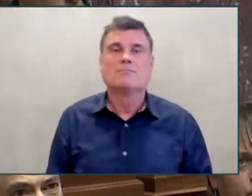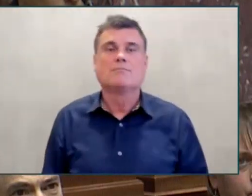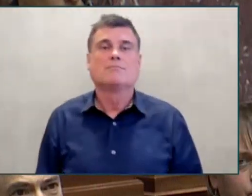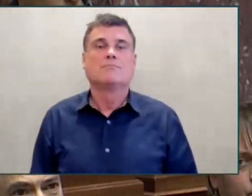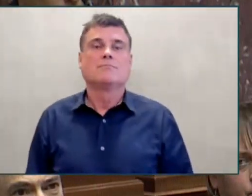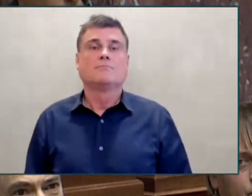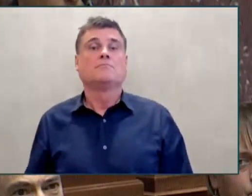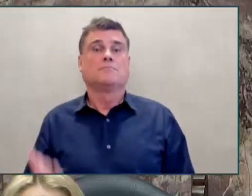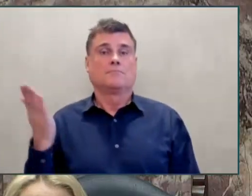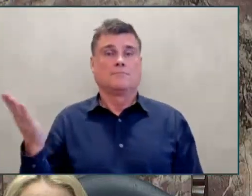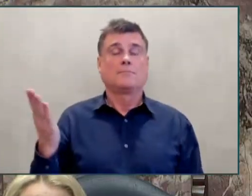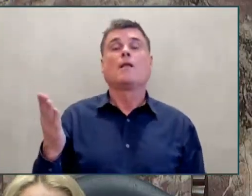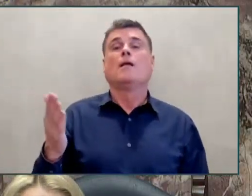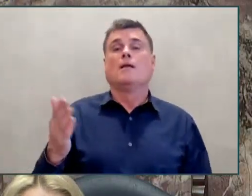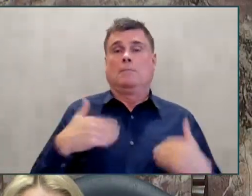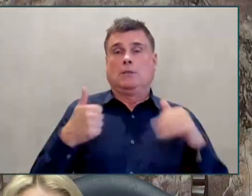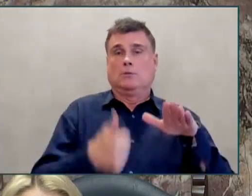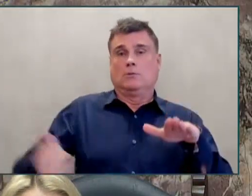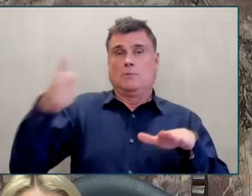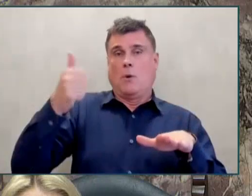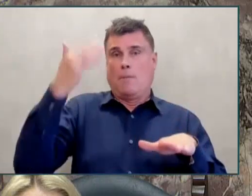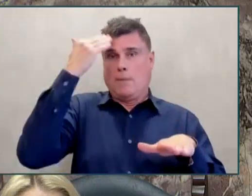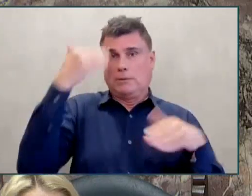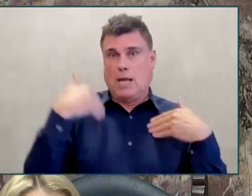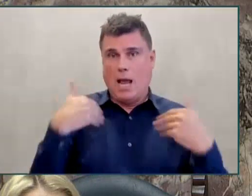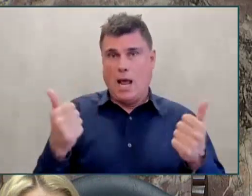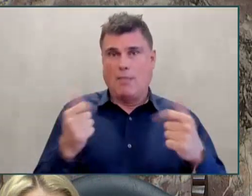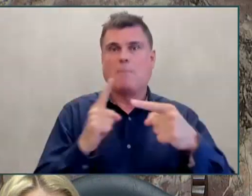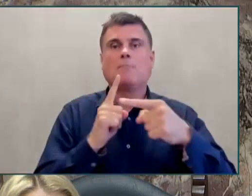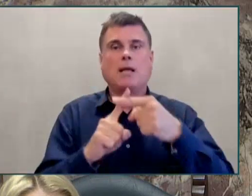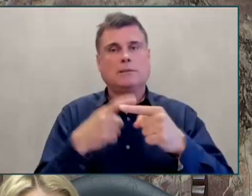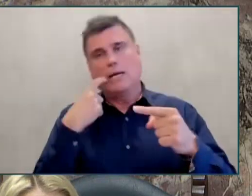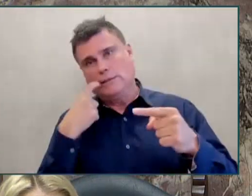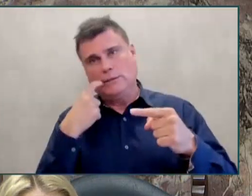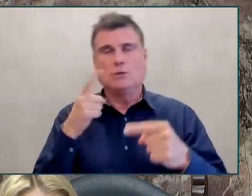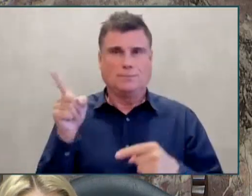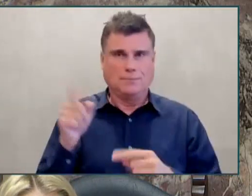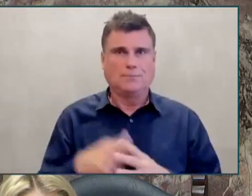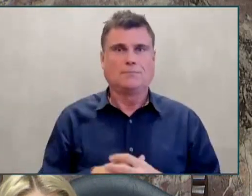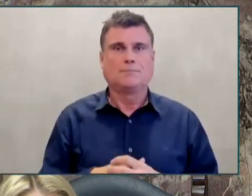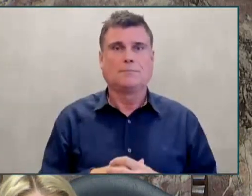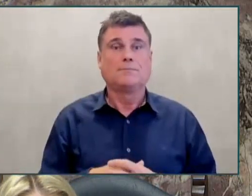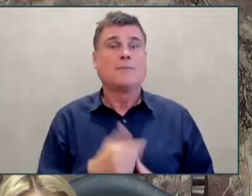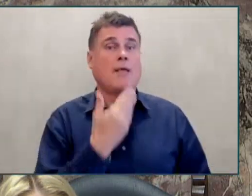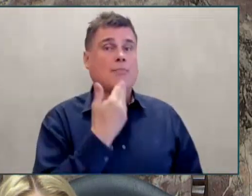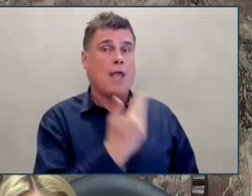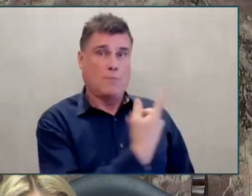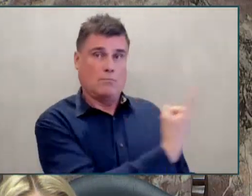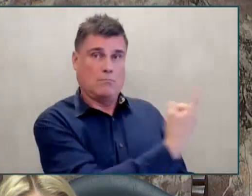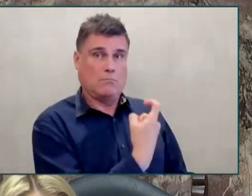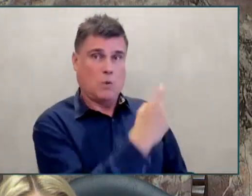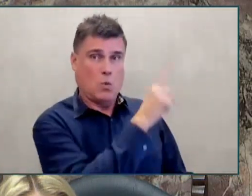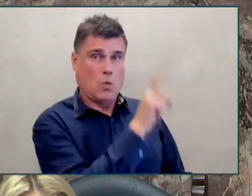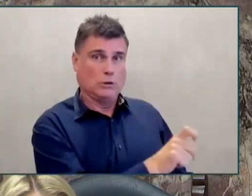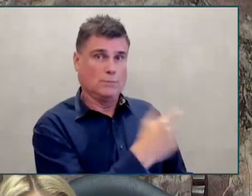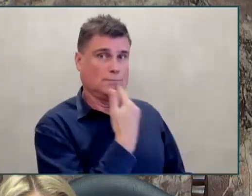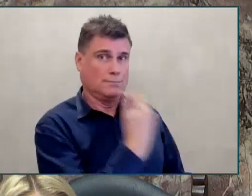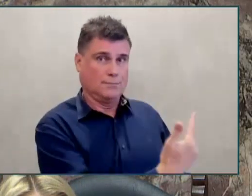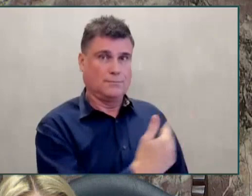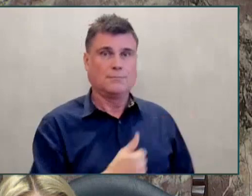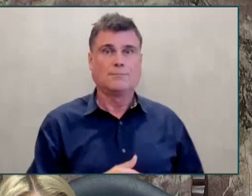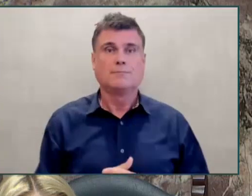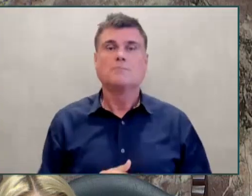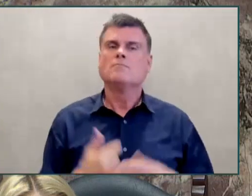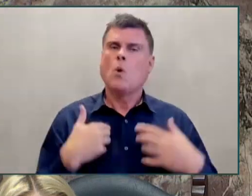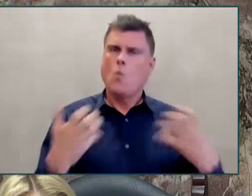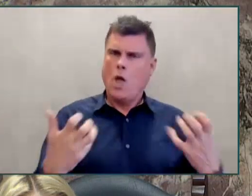raising the question. And I want to take the opportunity to reflect on the most